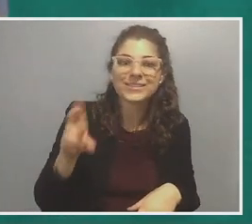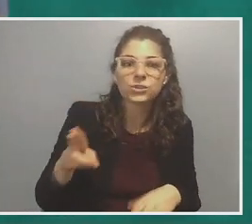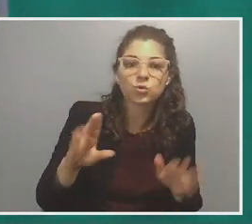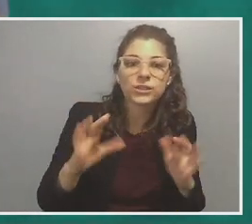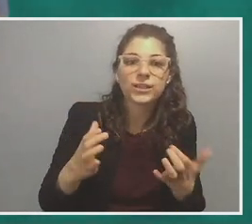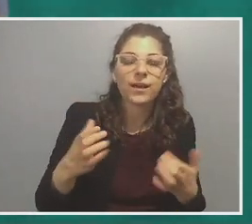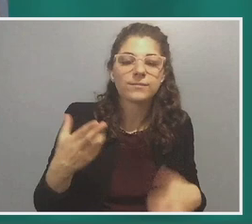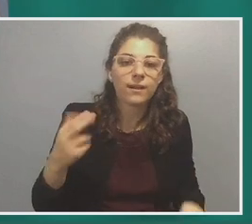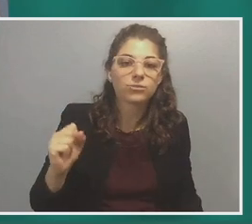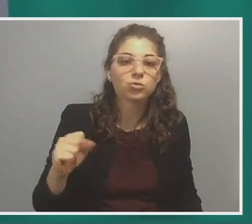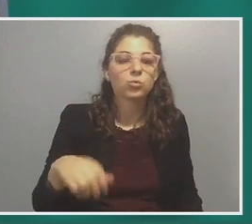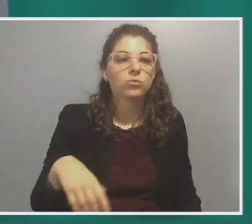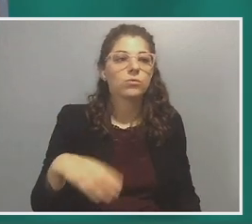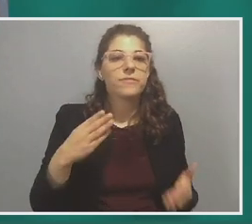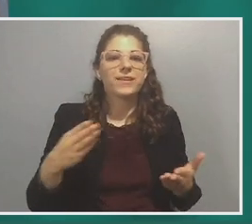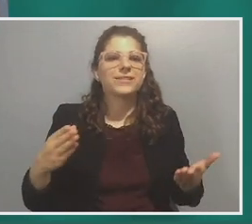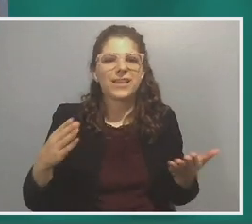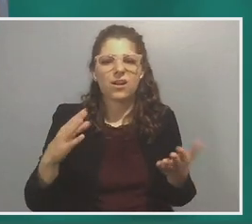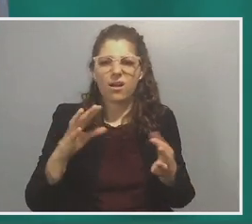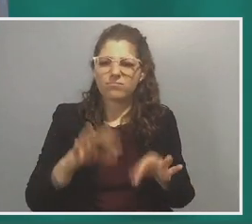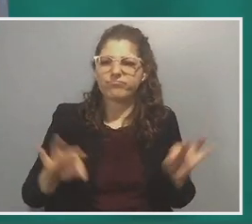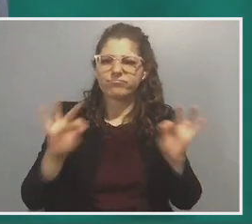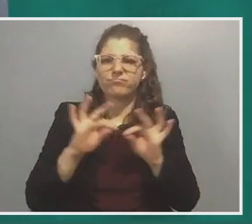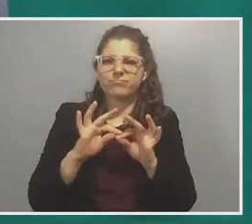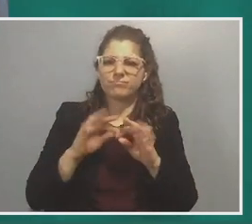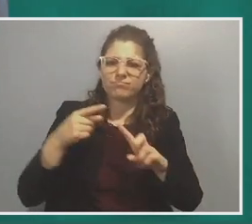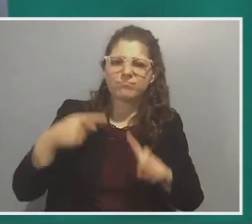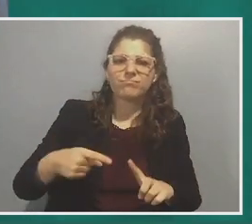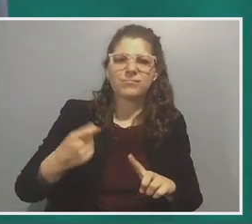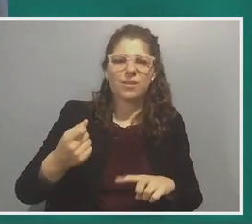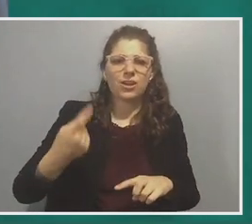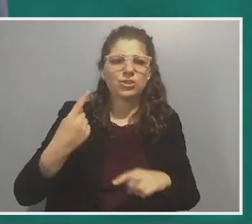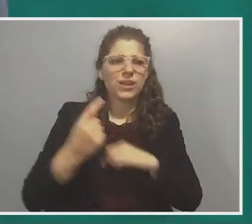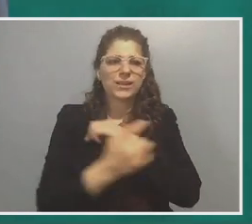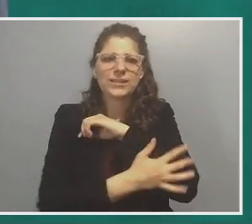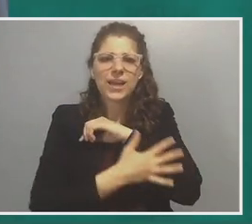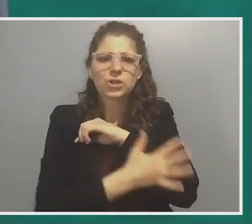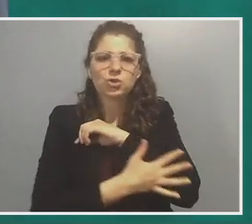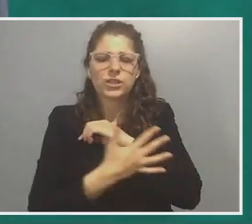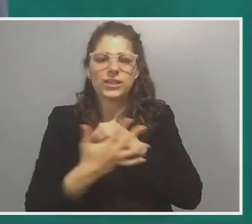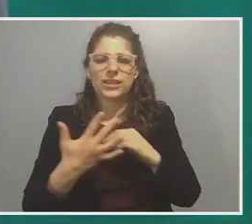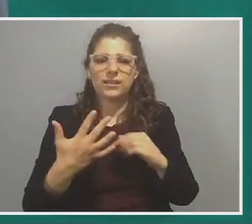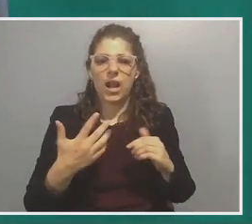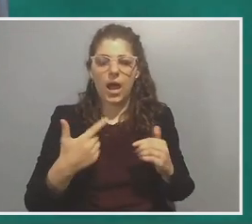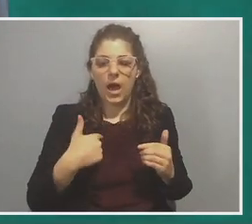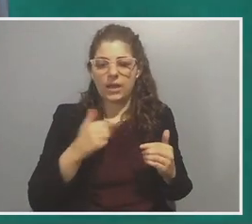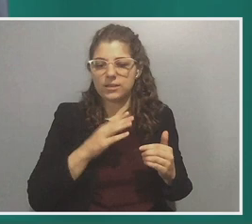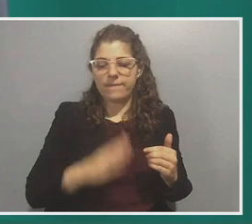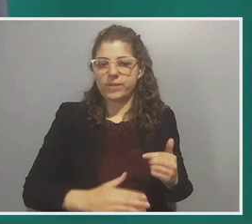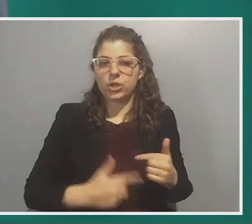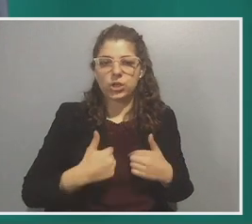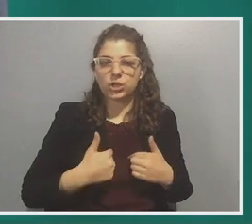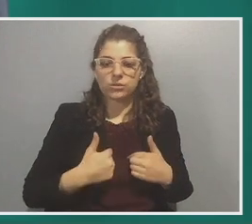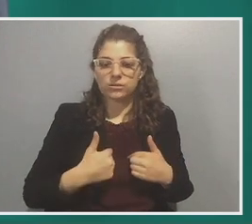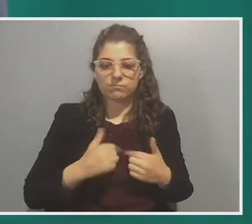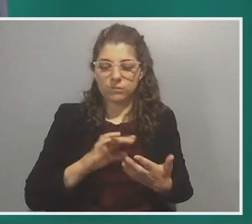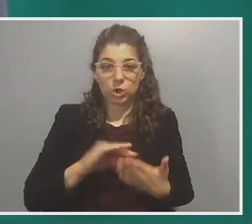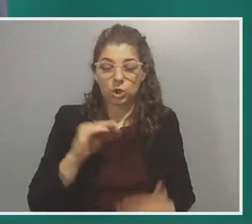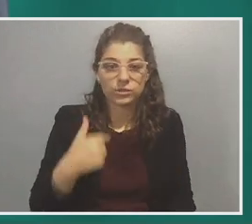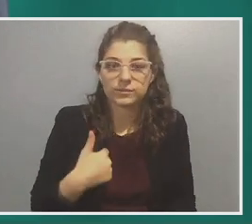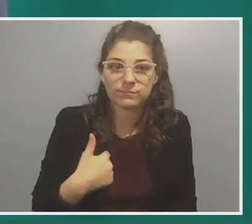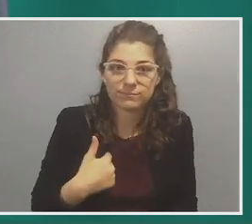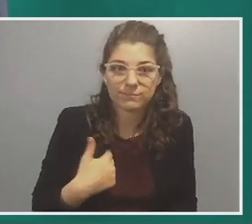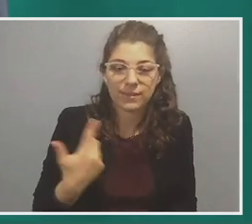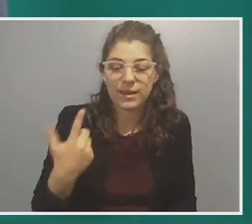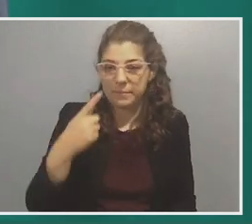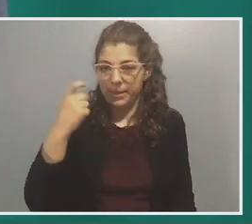are so central to understanding this country that I simply never, never learned. And that, and because